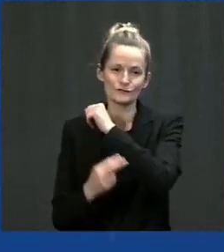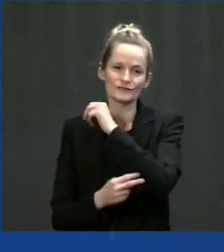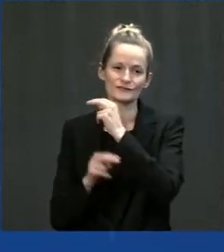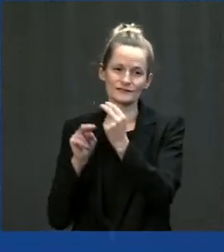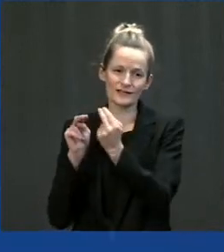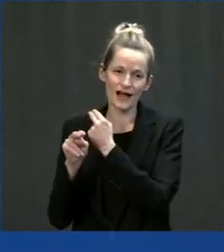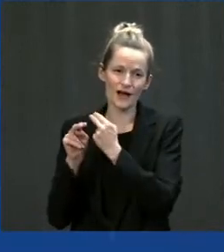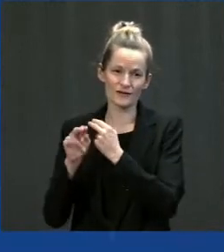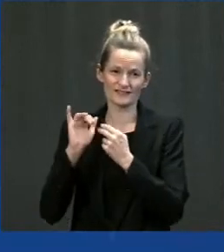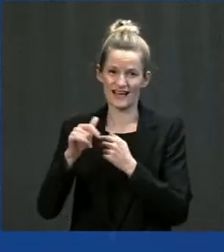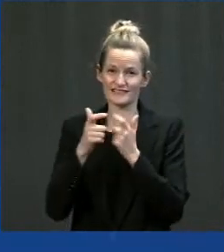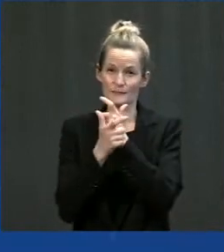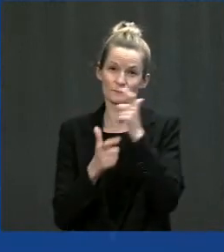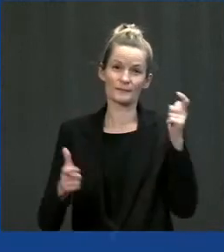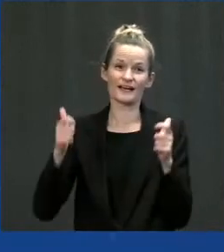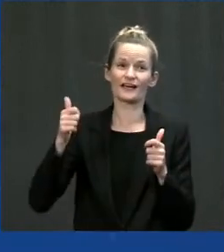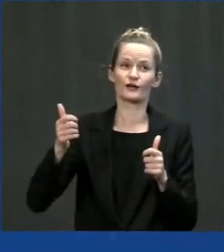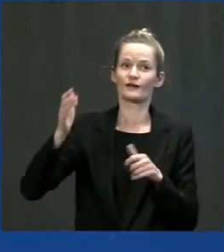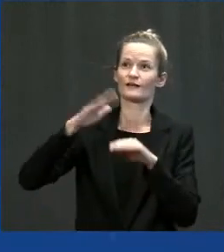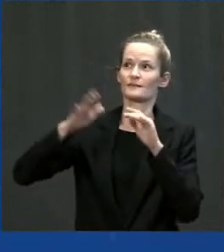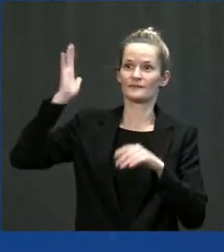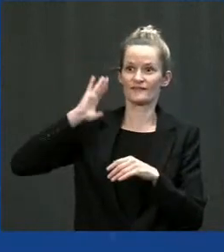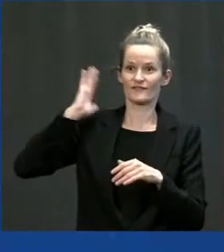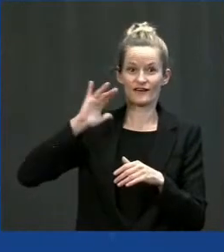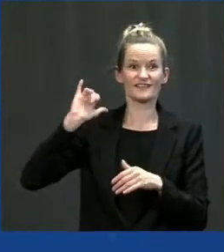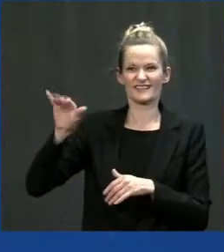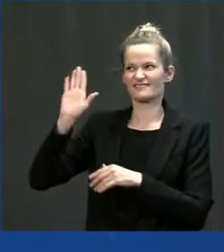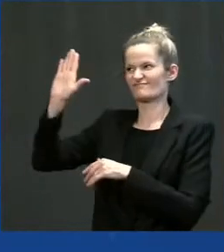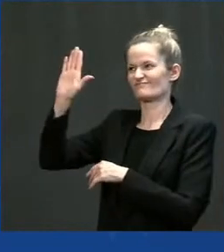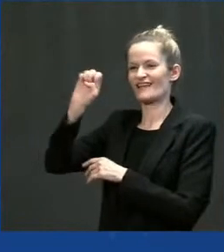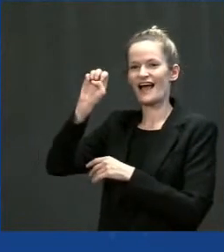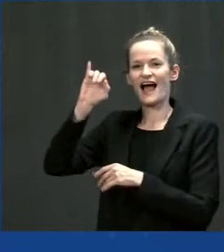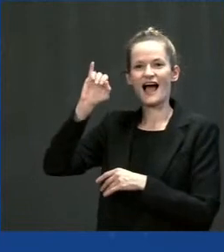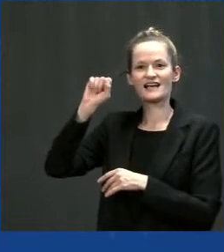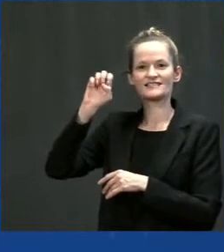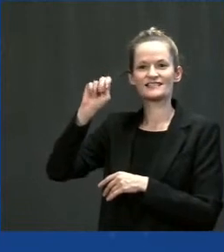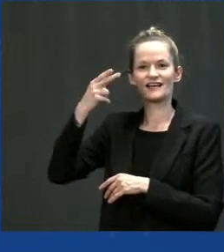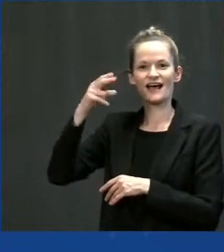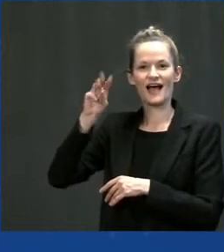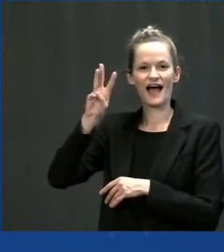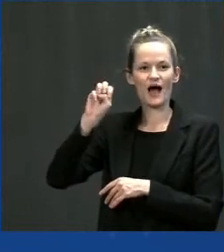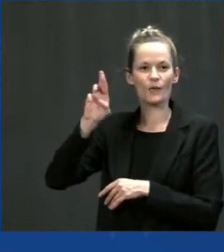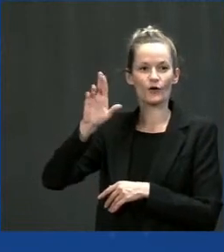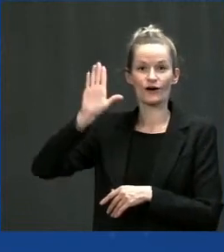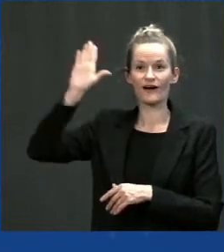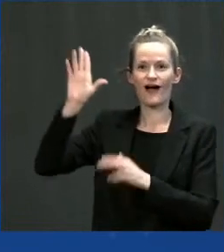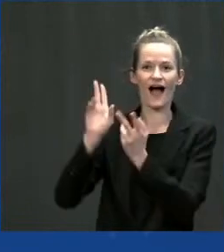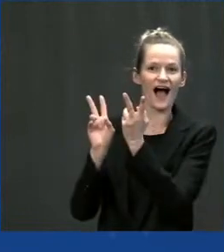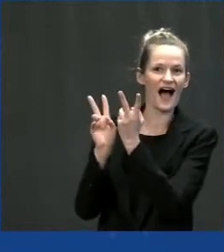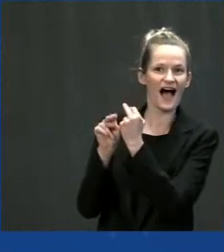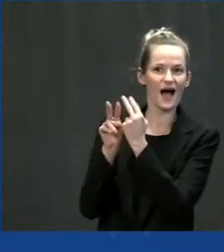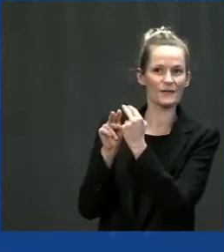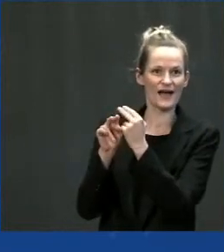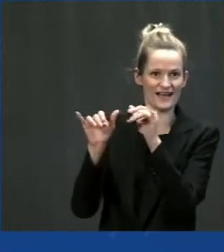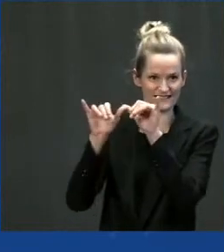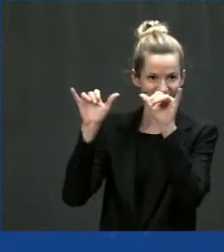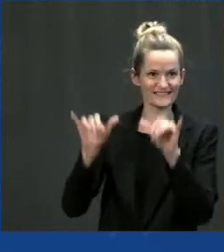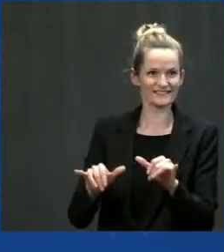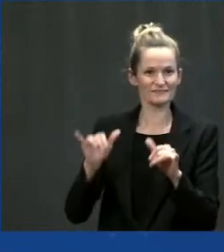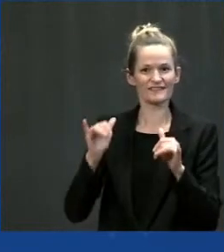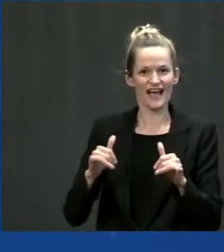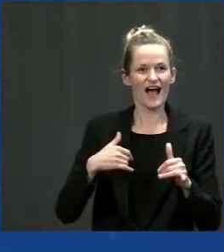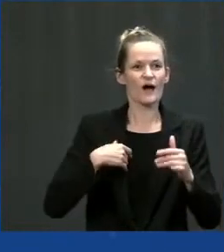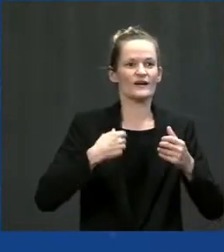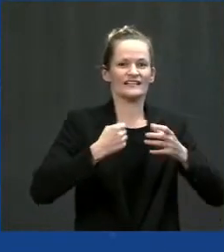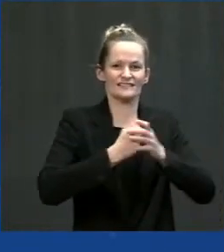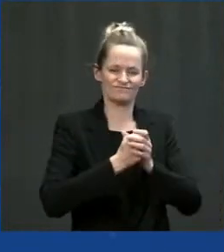you know, interstate highway system. This is the only analogies out there and the vote to get it are similar are, you know,